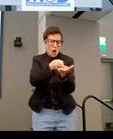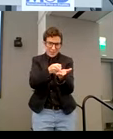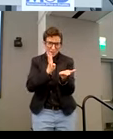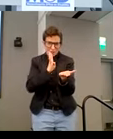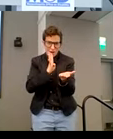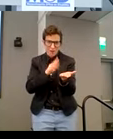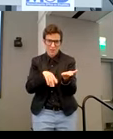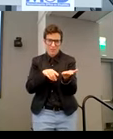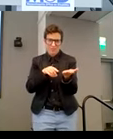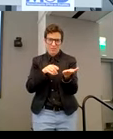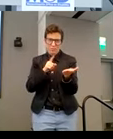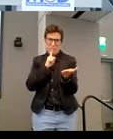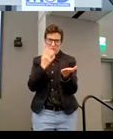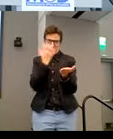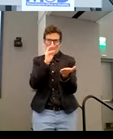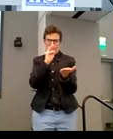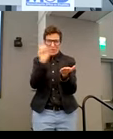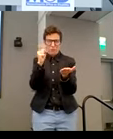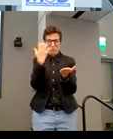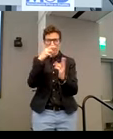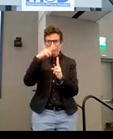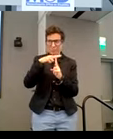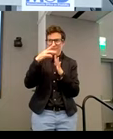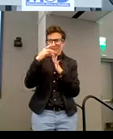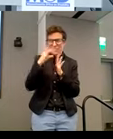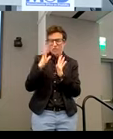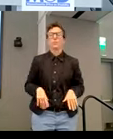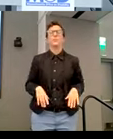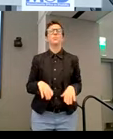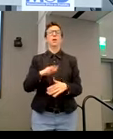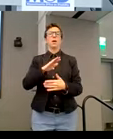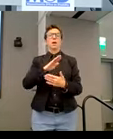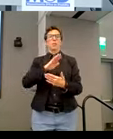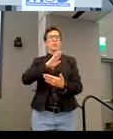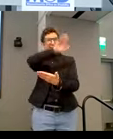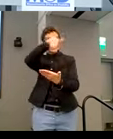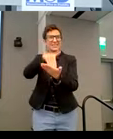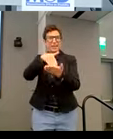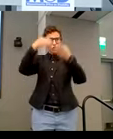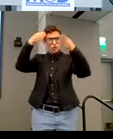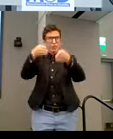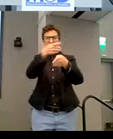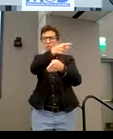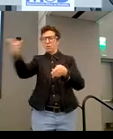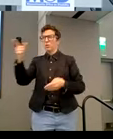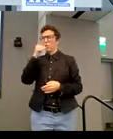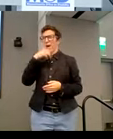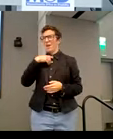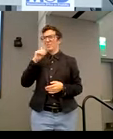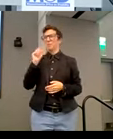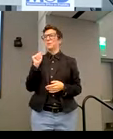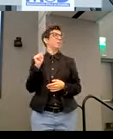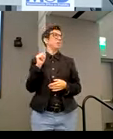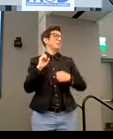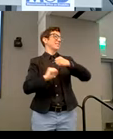you know. Um, okay. So, centering people with disabilities, that is one of the key strands